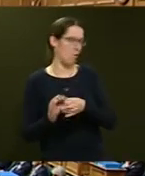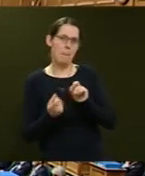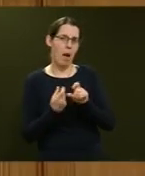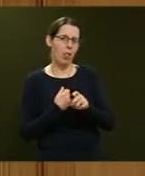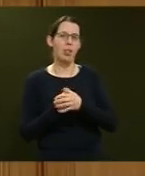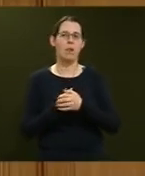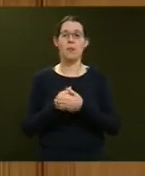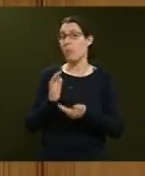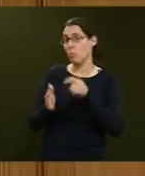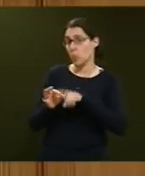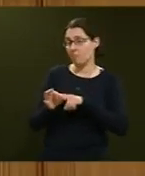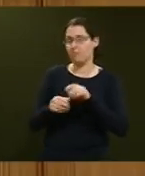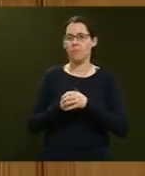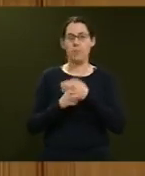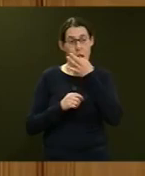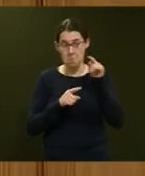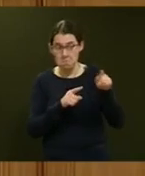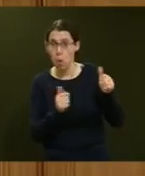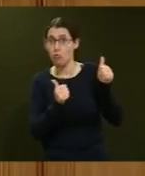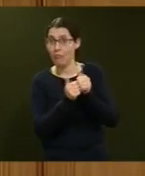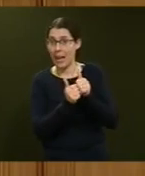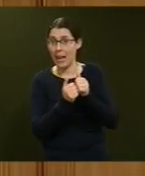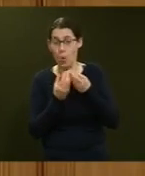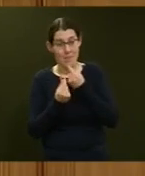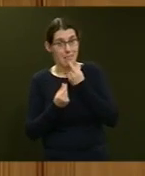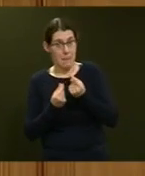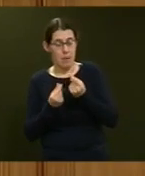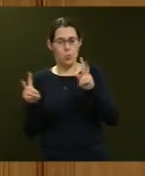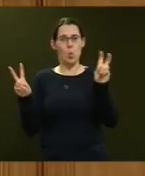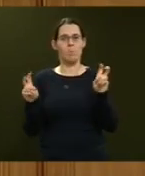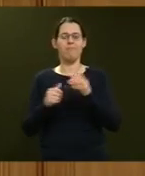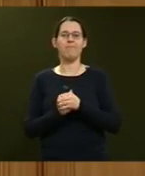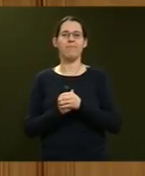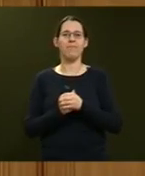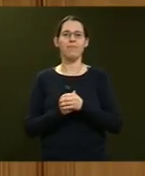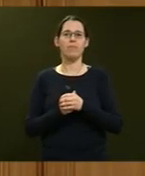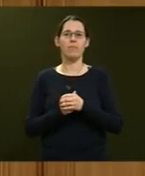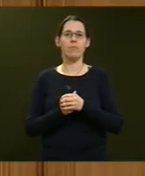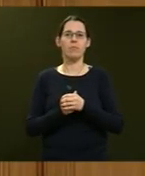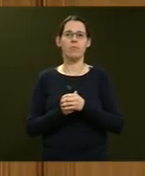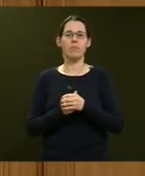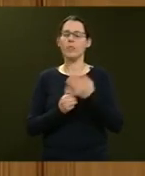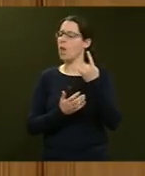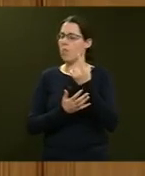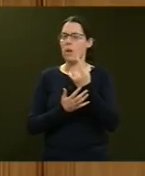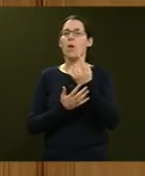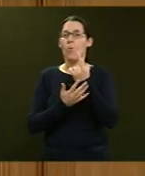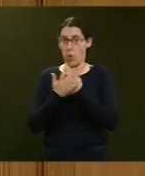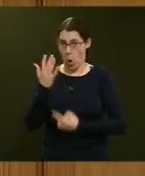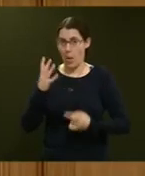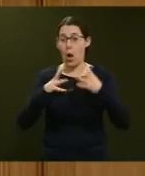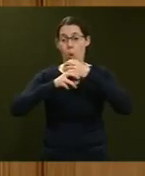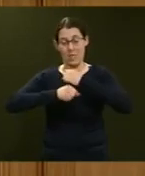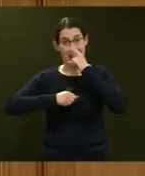Supplementary. Does he agree with the statement, and I quote, the only conclusion that can be